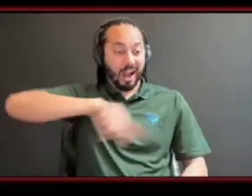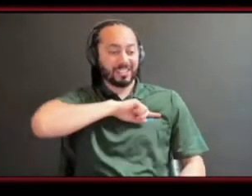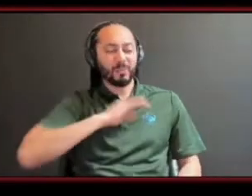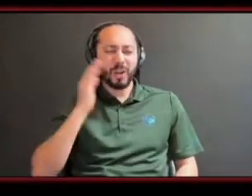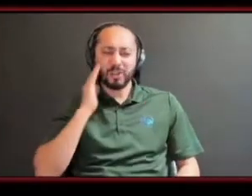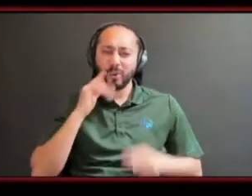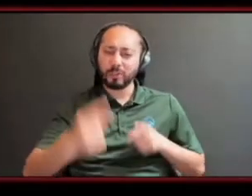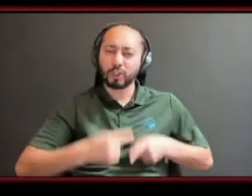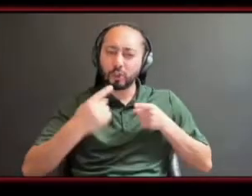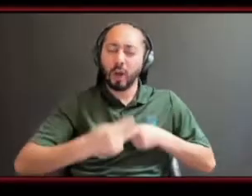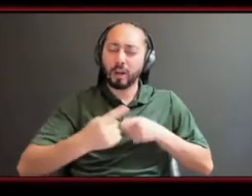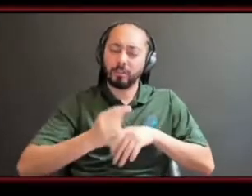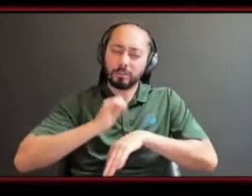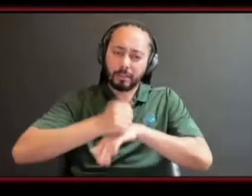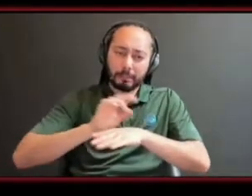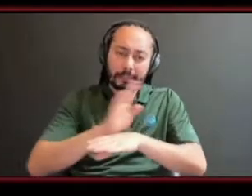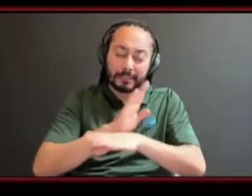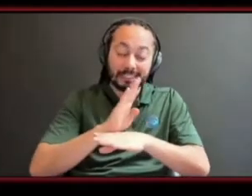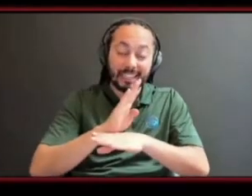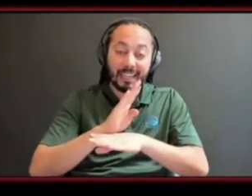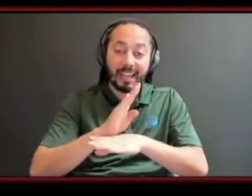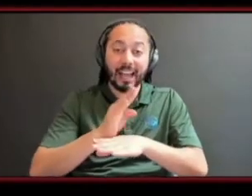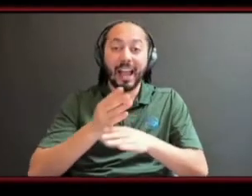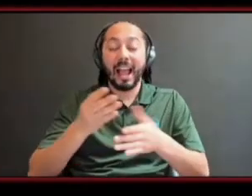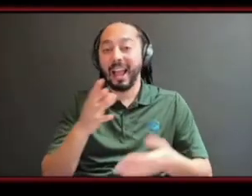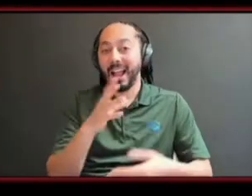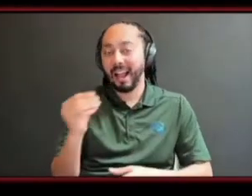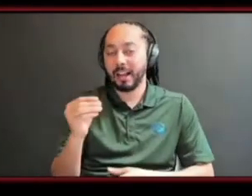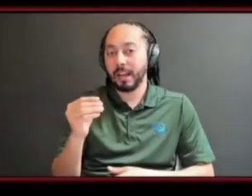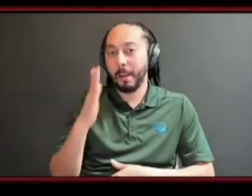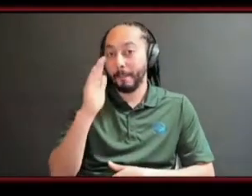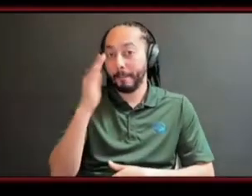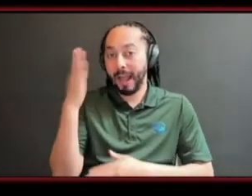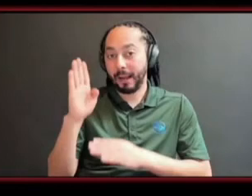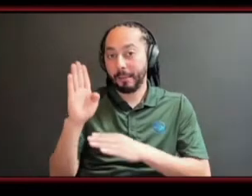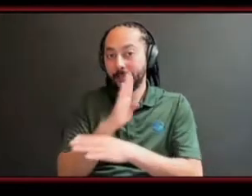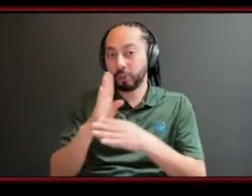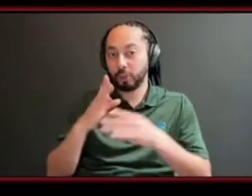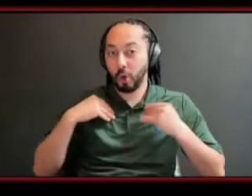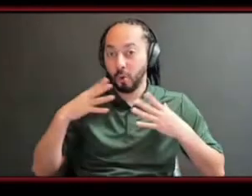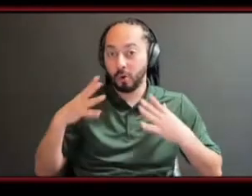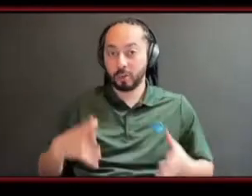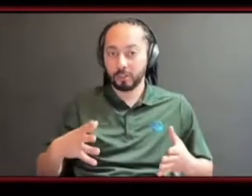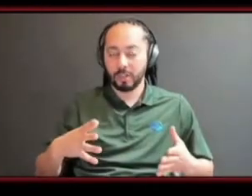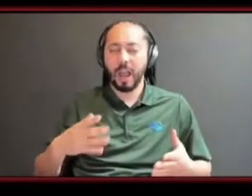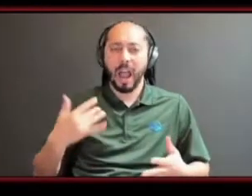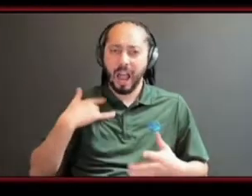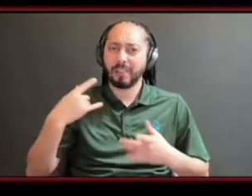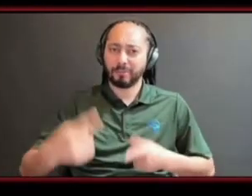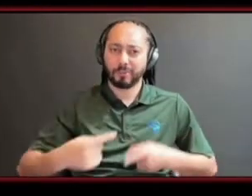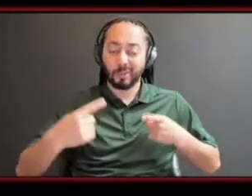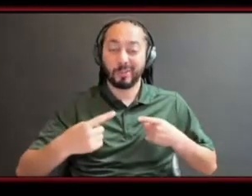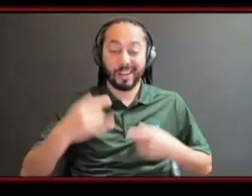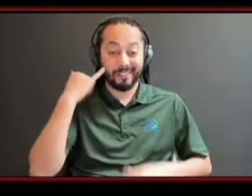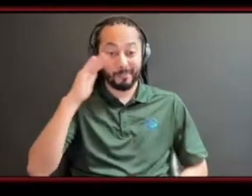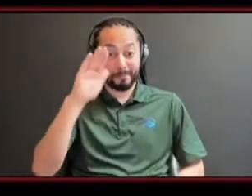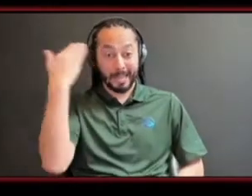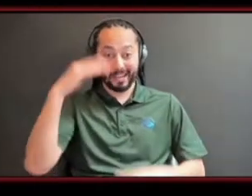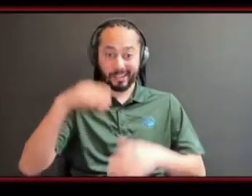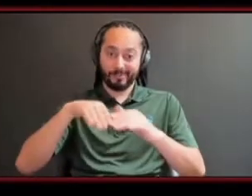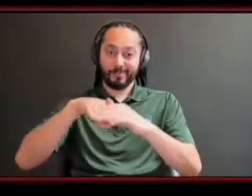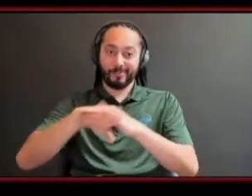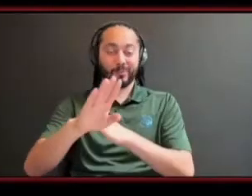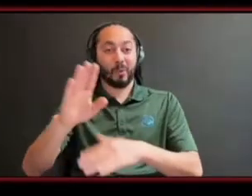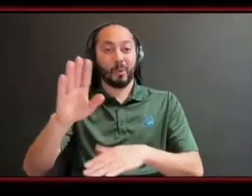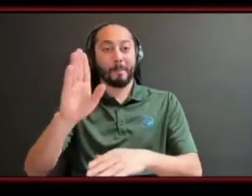black business owners that we're faced with other things like getting a loan it's hard when you walk in nobody wants to give you the